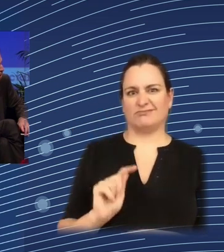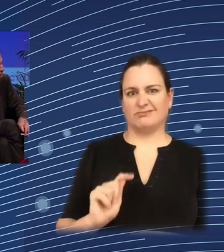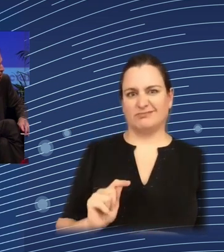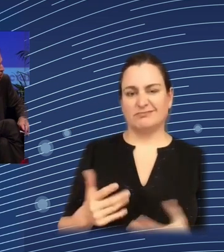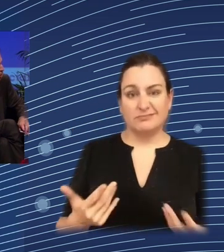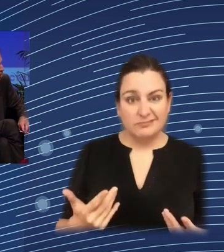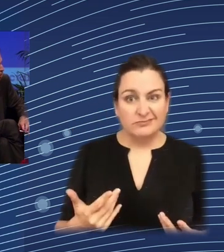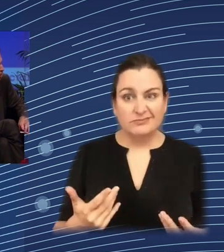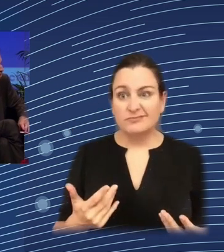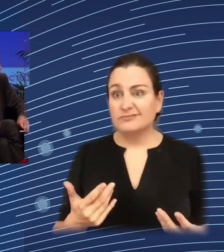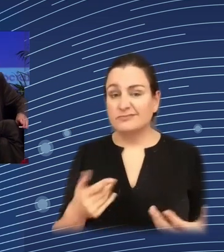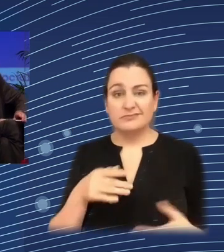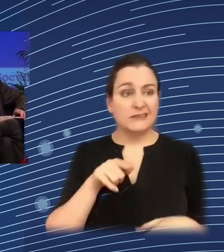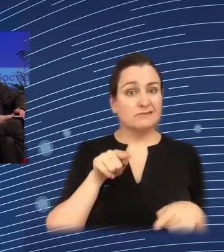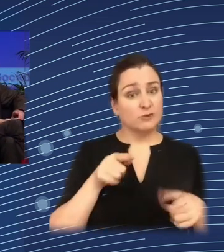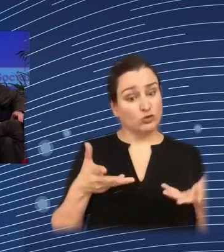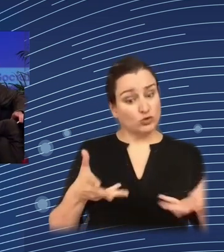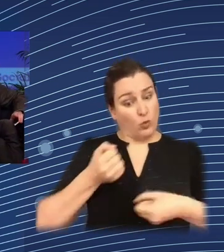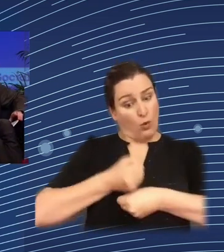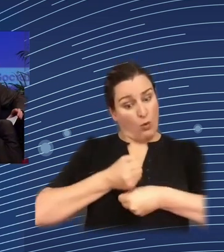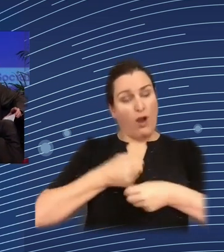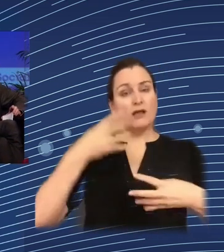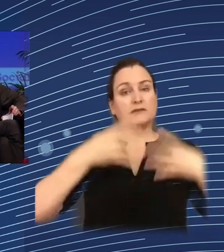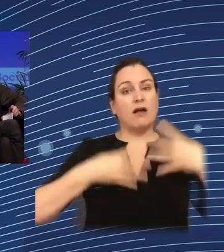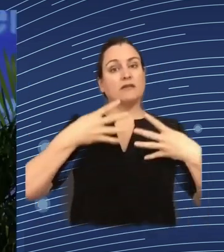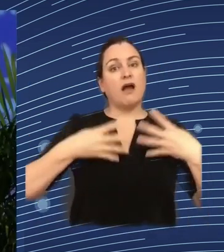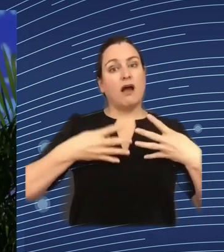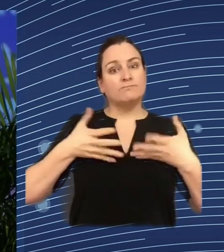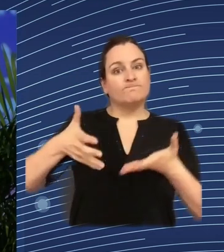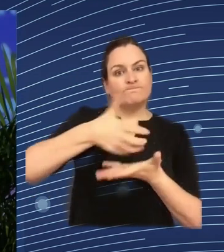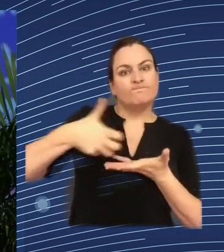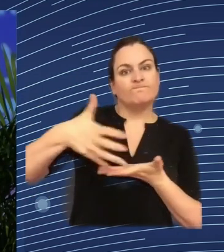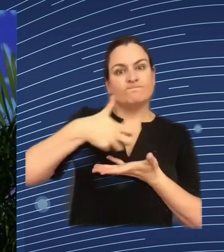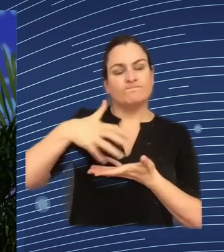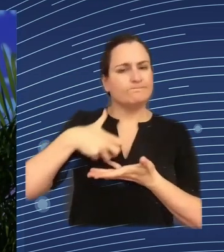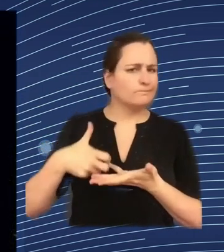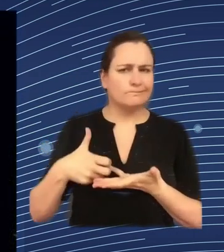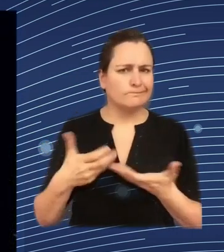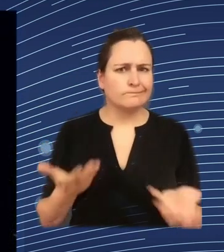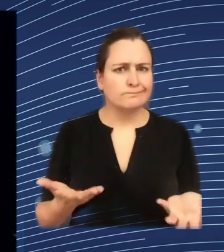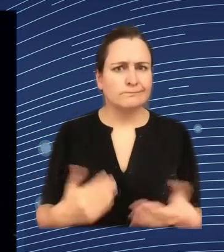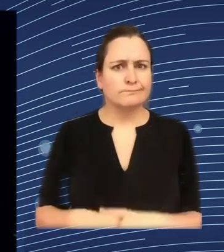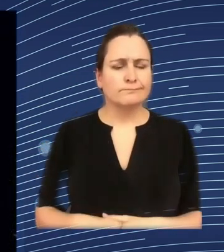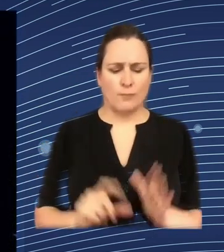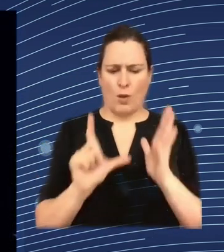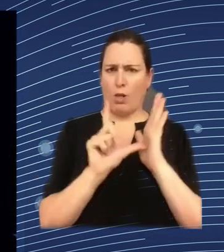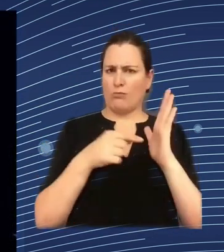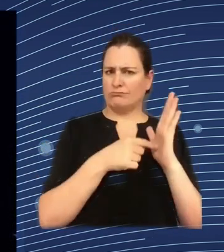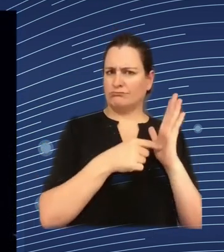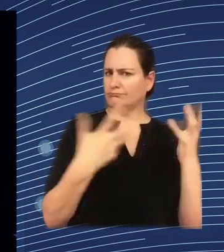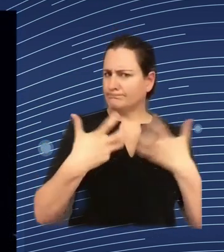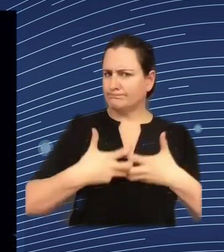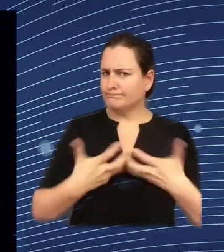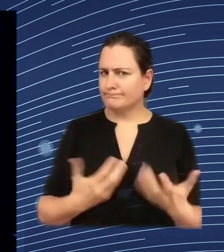feeling Adrian do you want to say a few words on that maybe of course uh I mean the thing about remote